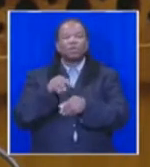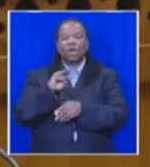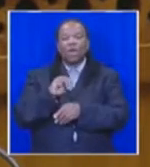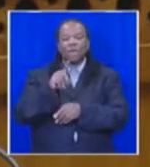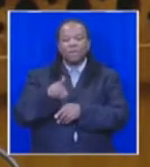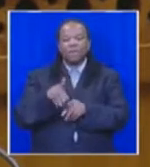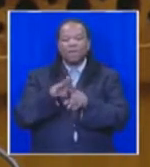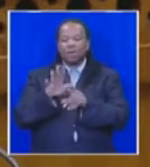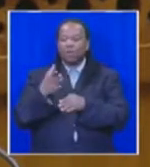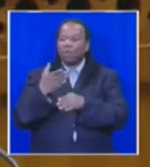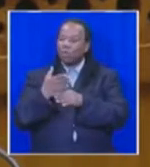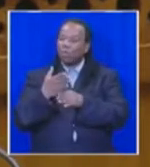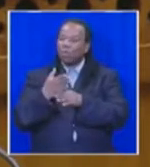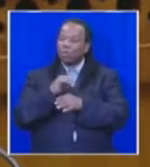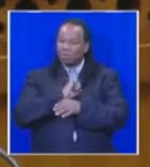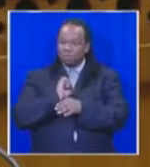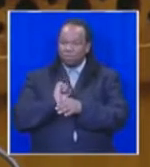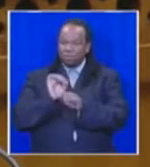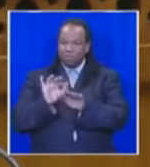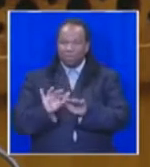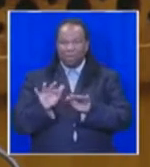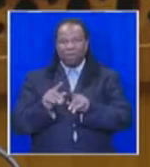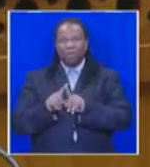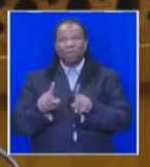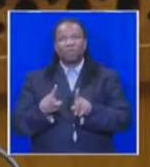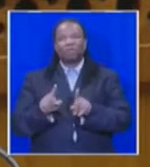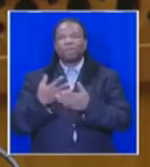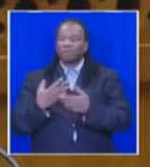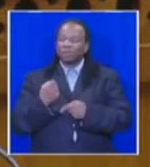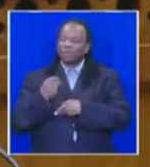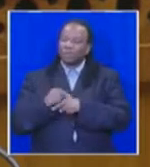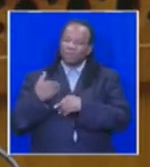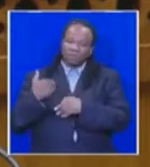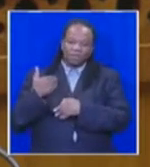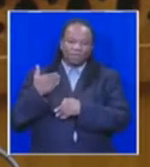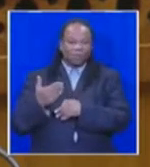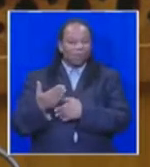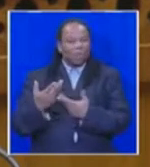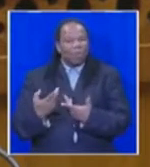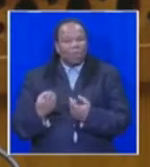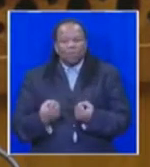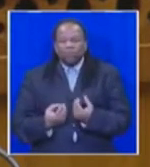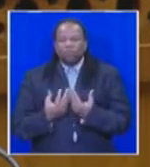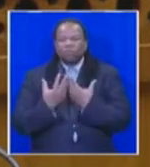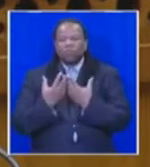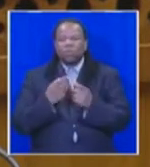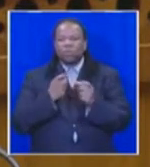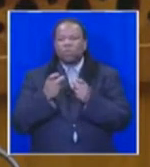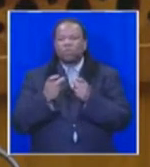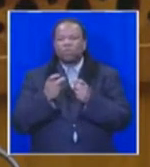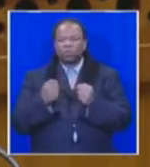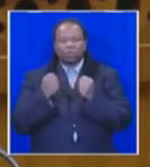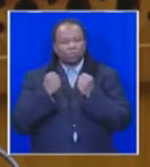office bearers. That is not to say we got it right immediately, it took some time for us to learn how to express our concerns and passionately